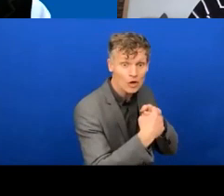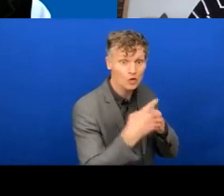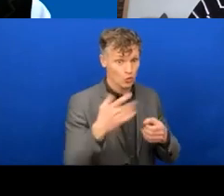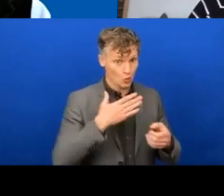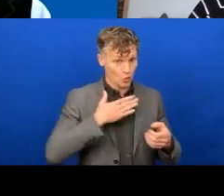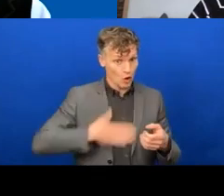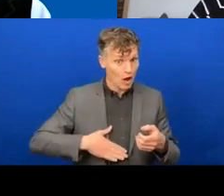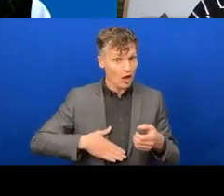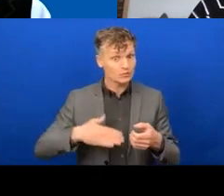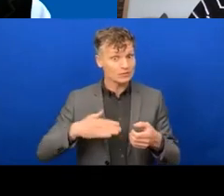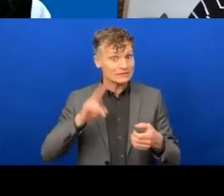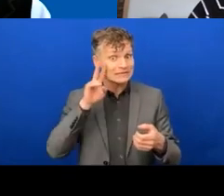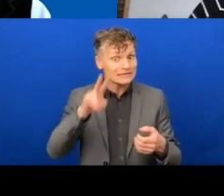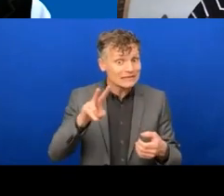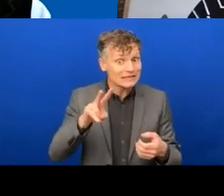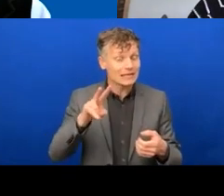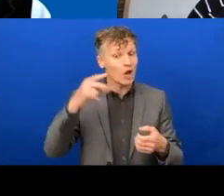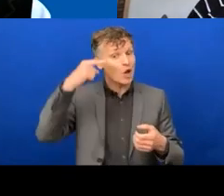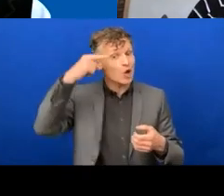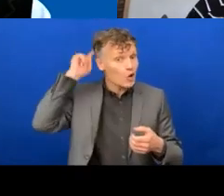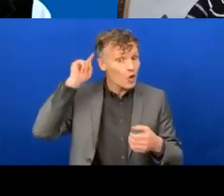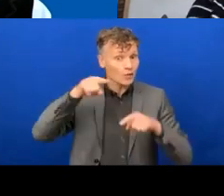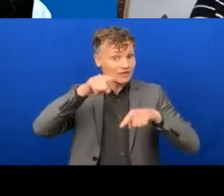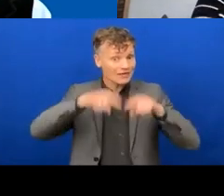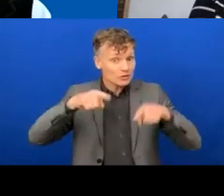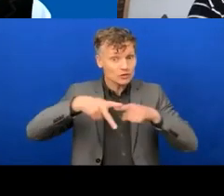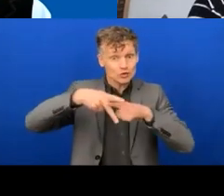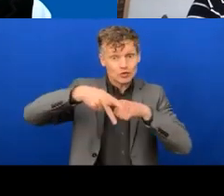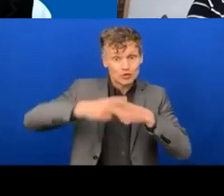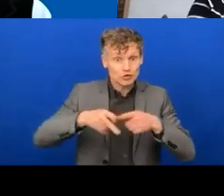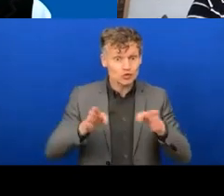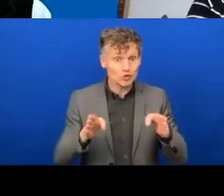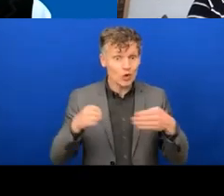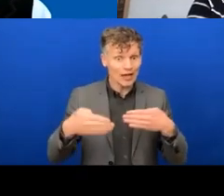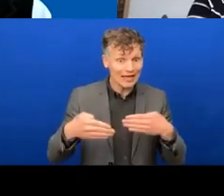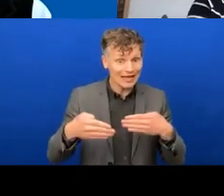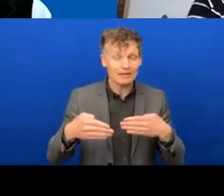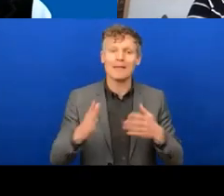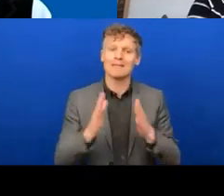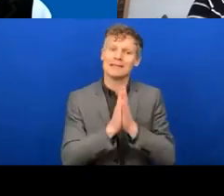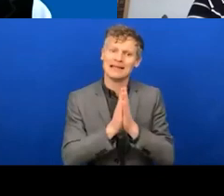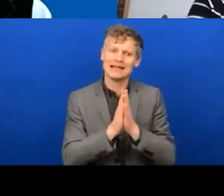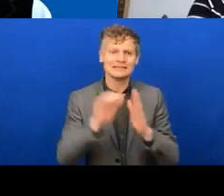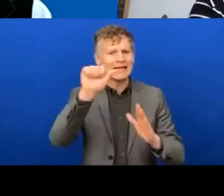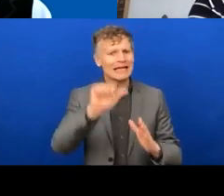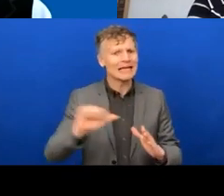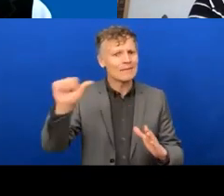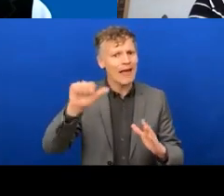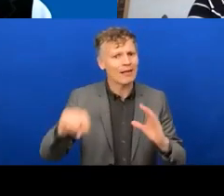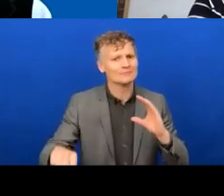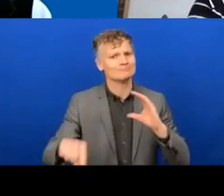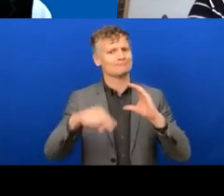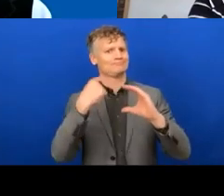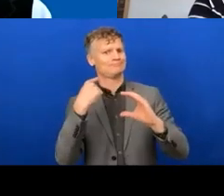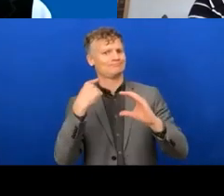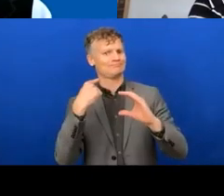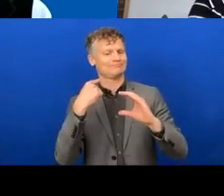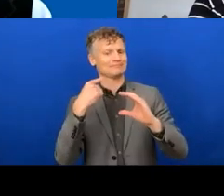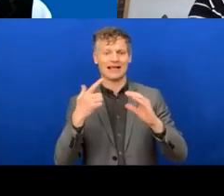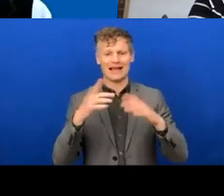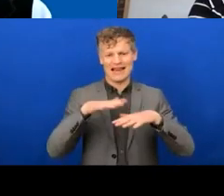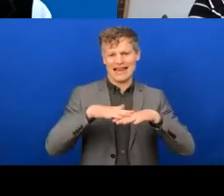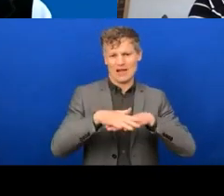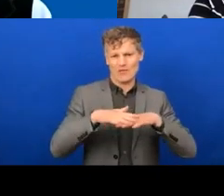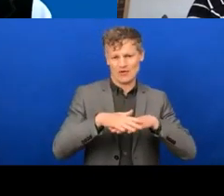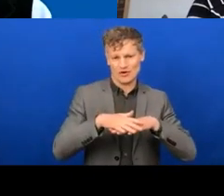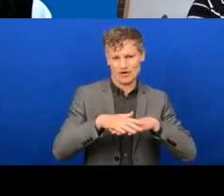toolkit, please send an email to the network or to me at shulman at ILO.org. And we will make